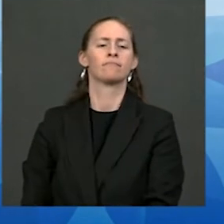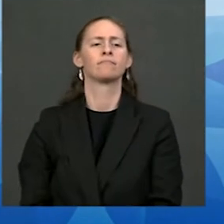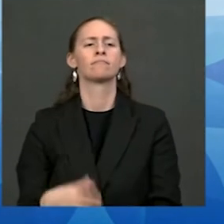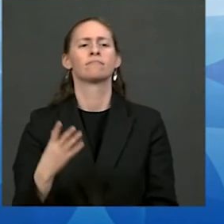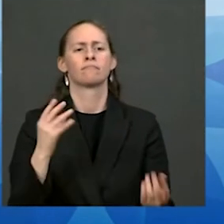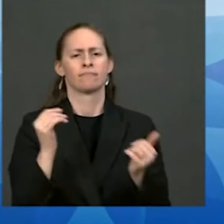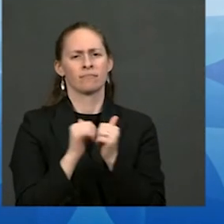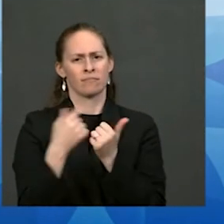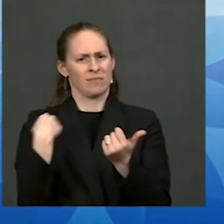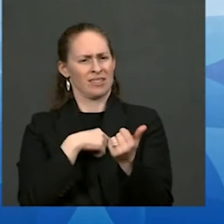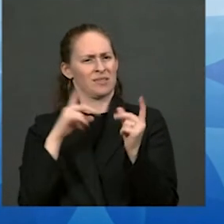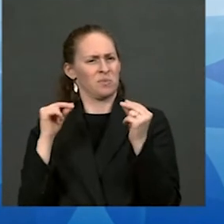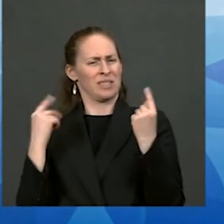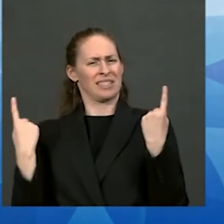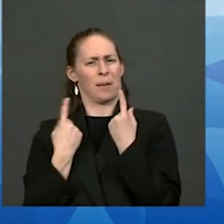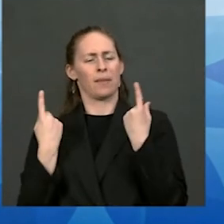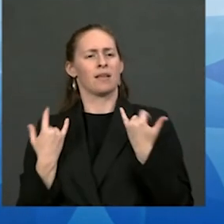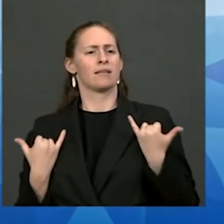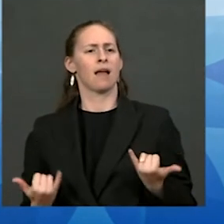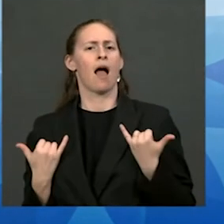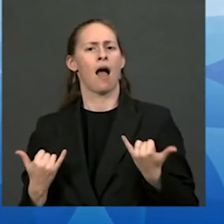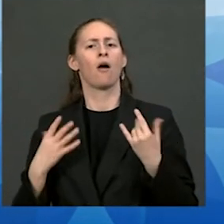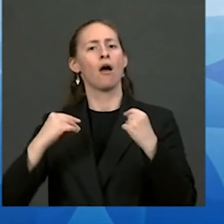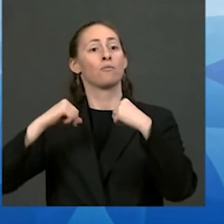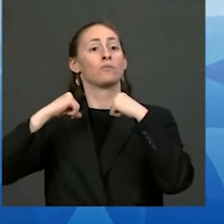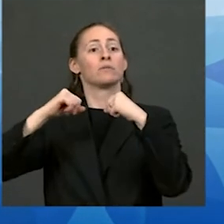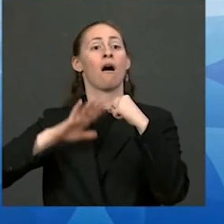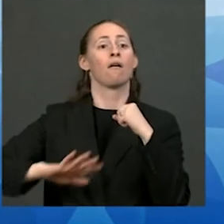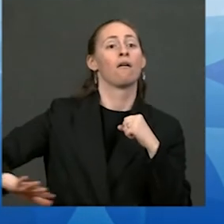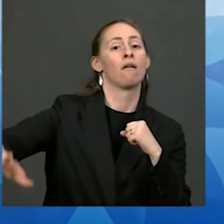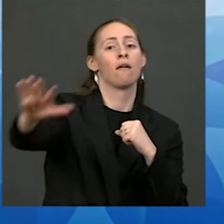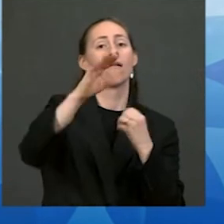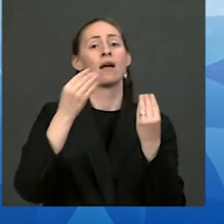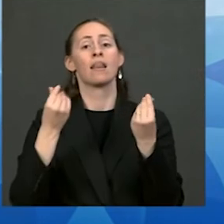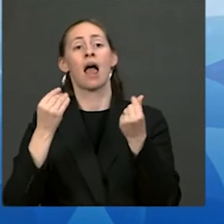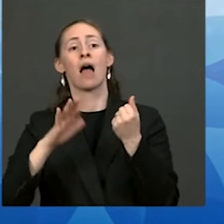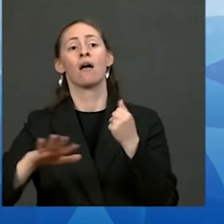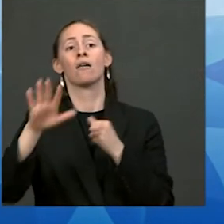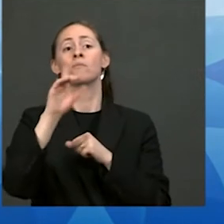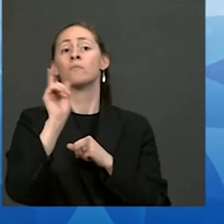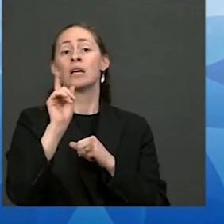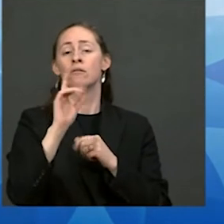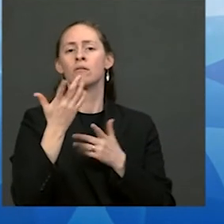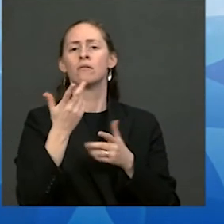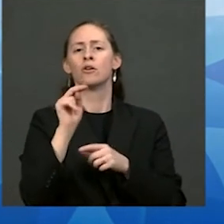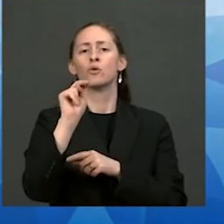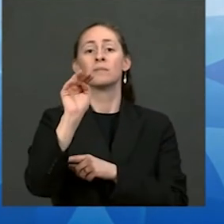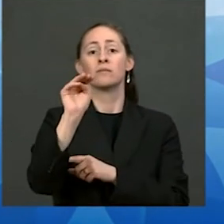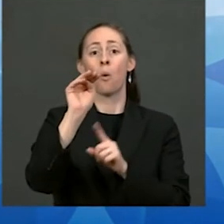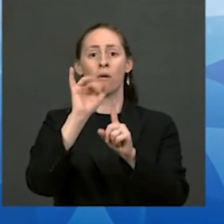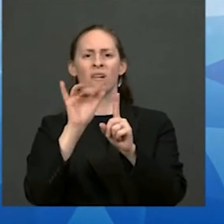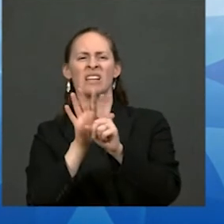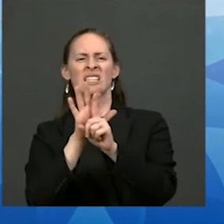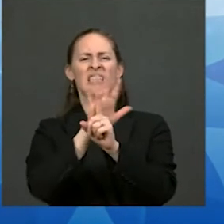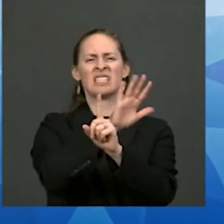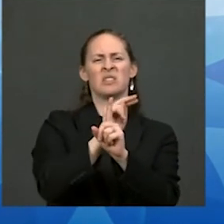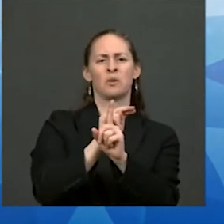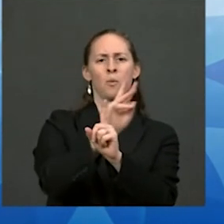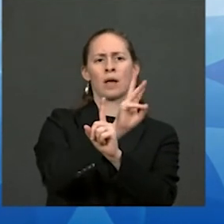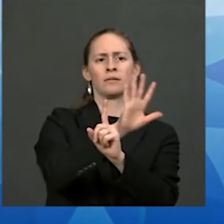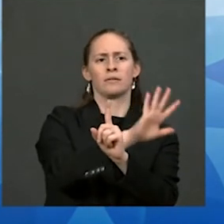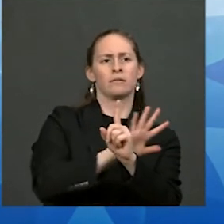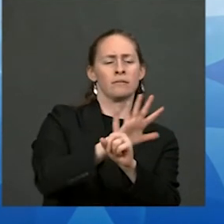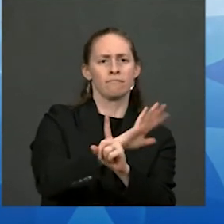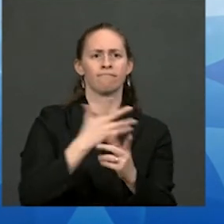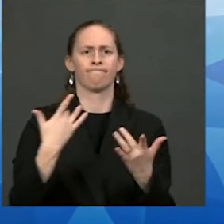Chaco landscape in northwest New Mexico from future oil and gas drilling and leasing and